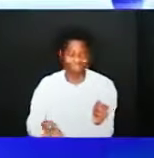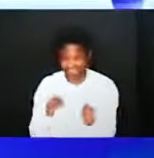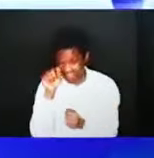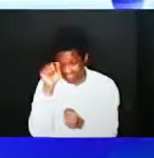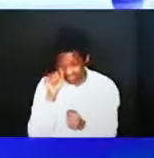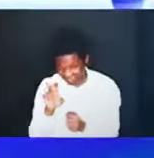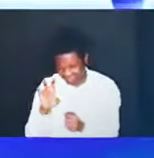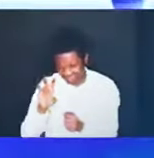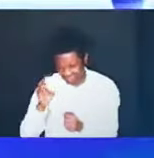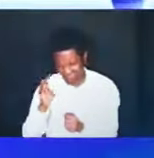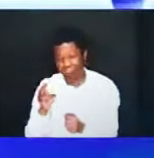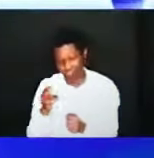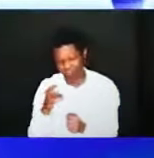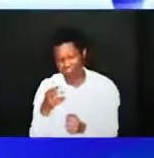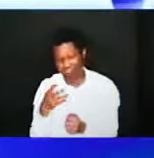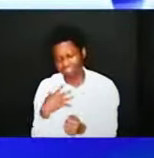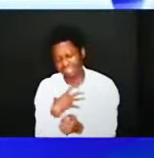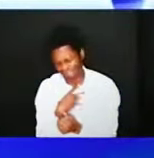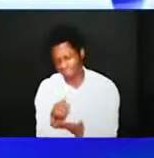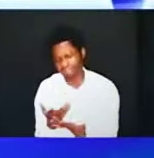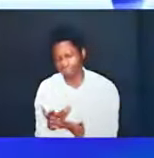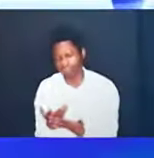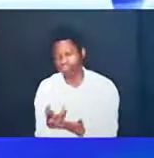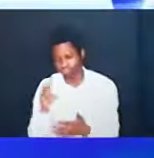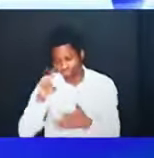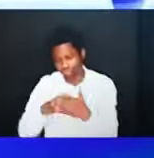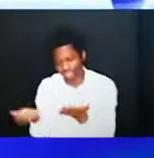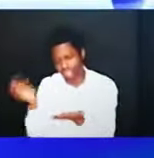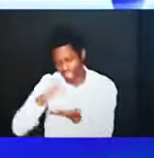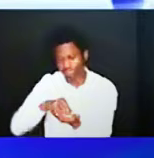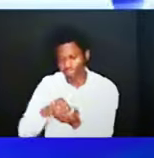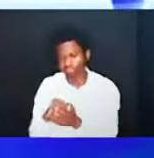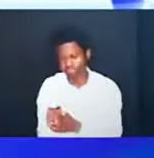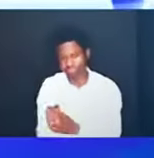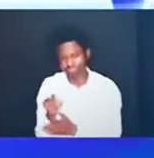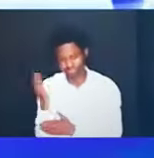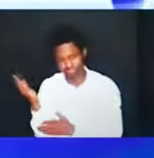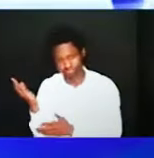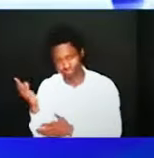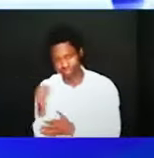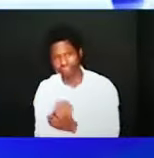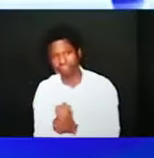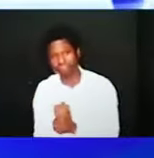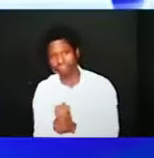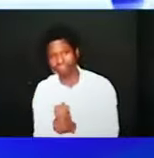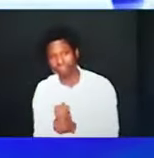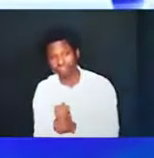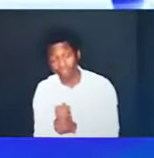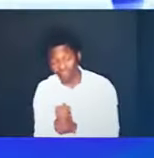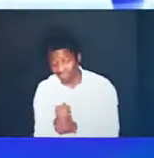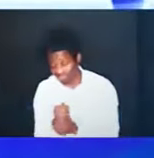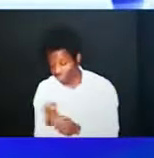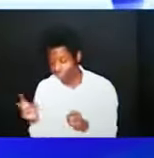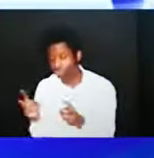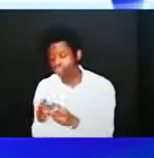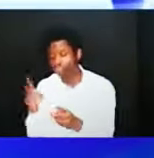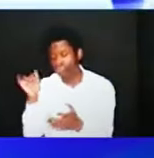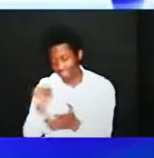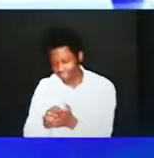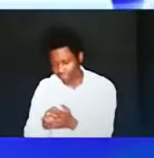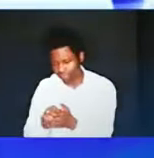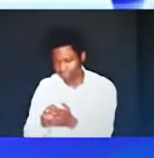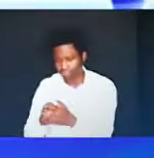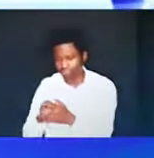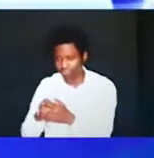let's project the verse he says that in order that in the coming